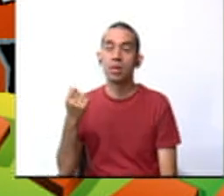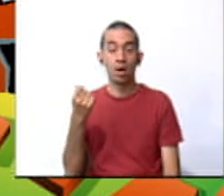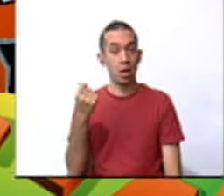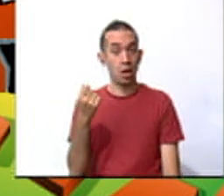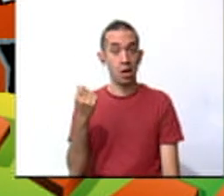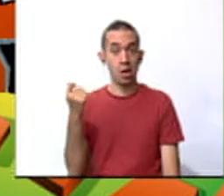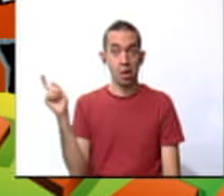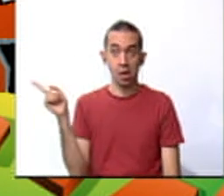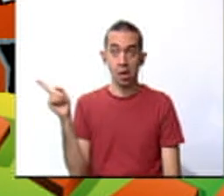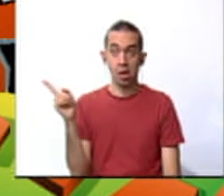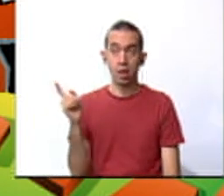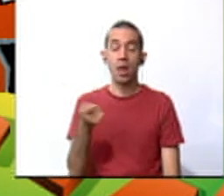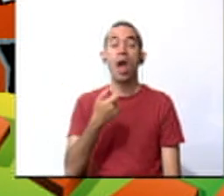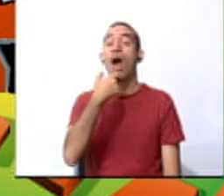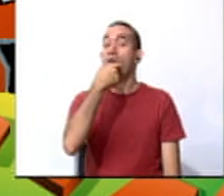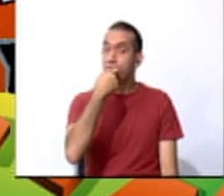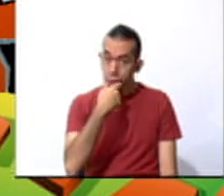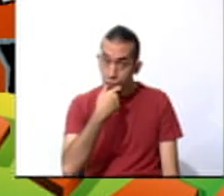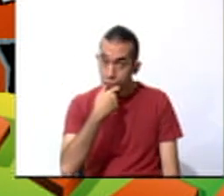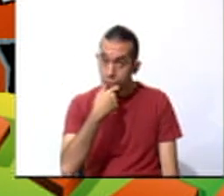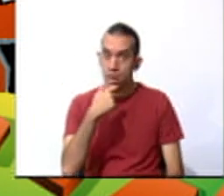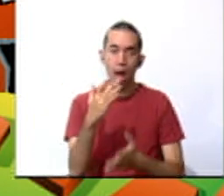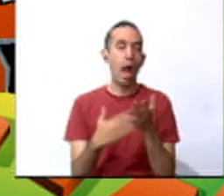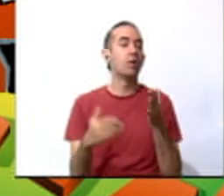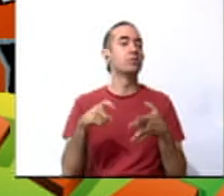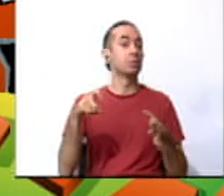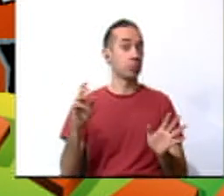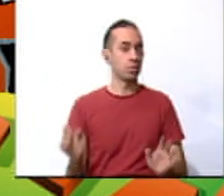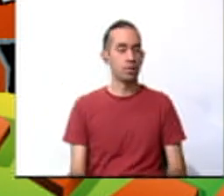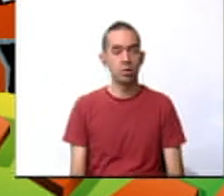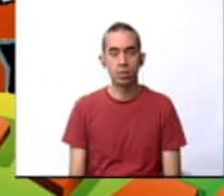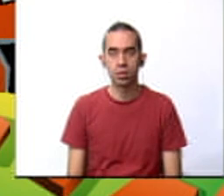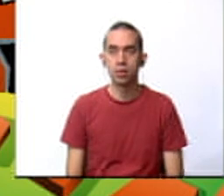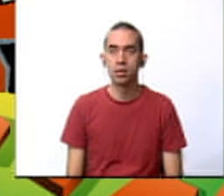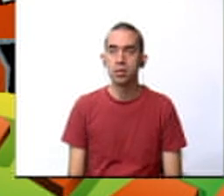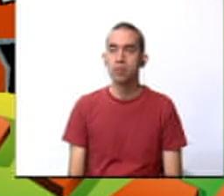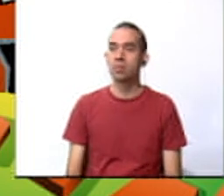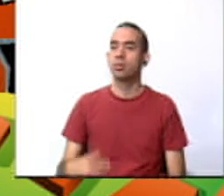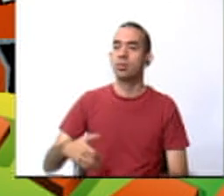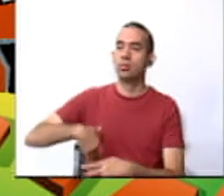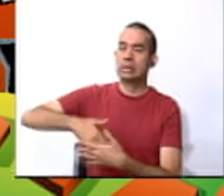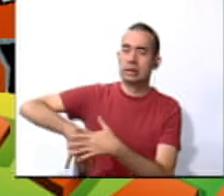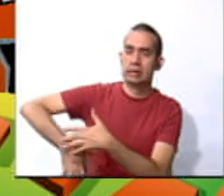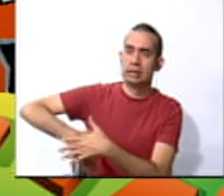We have a weasel. Just in case. We have, let me see.